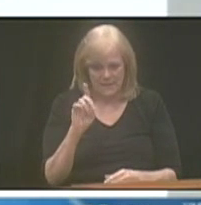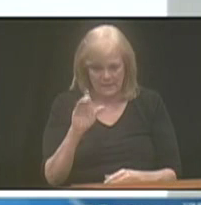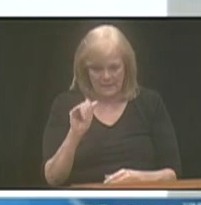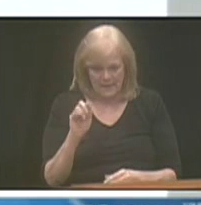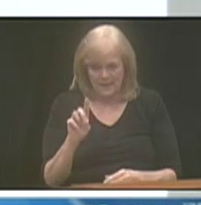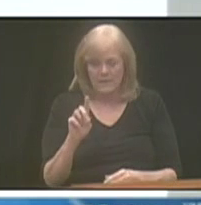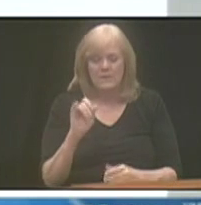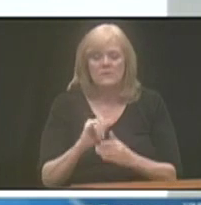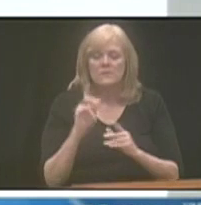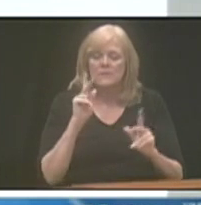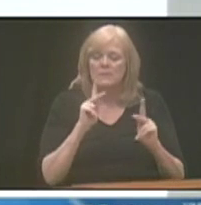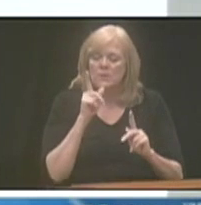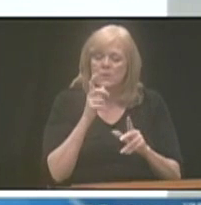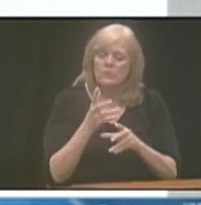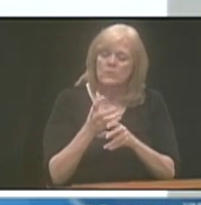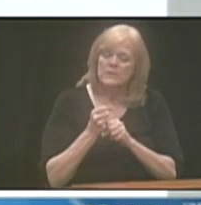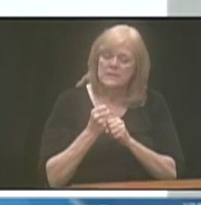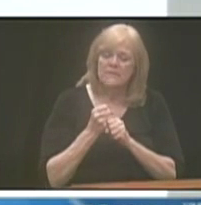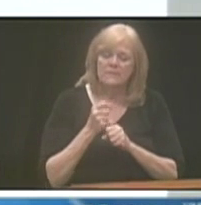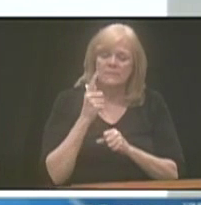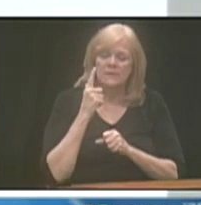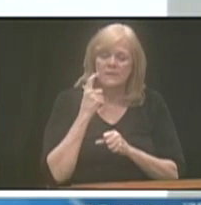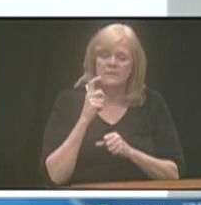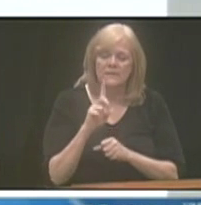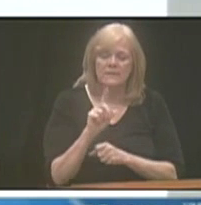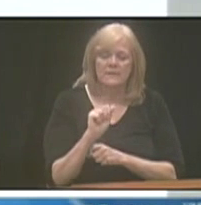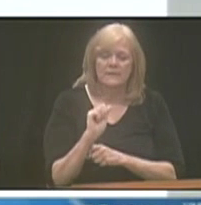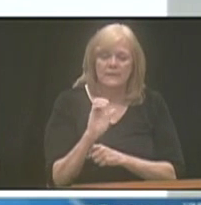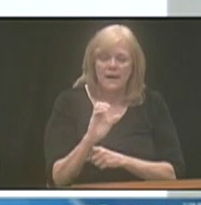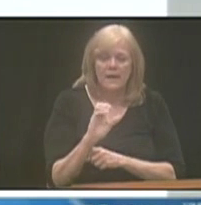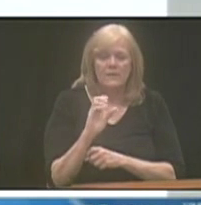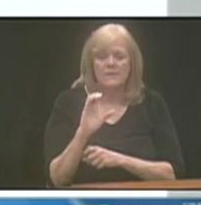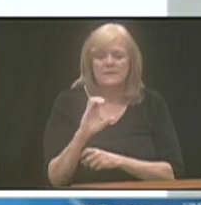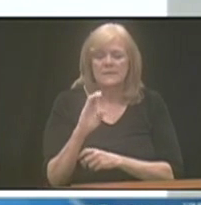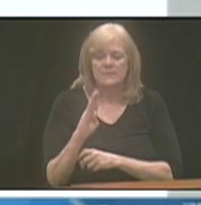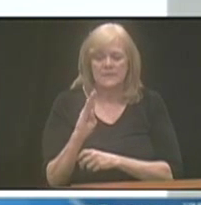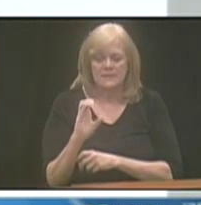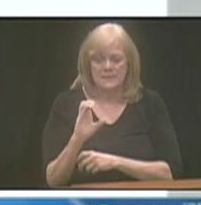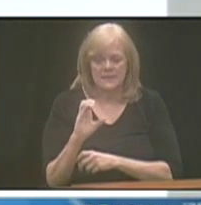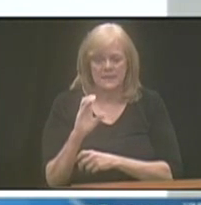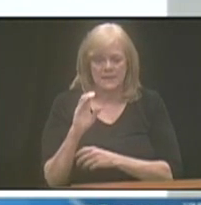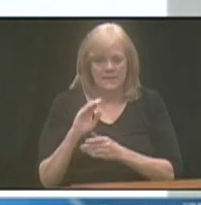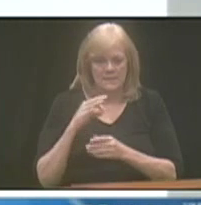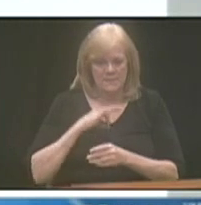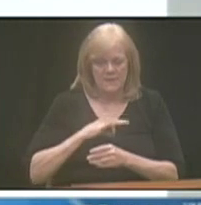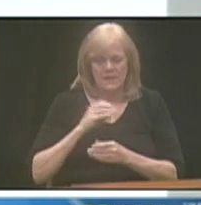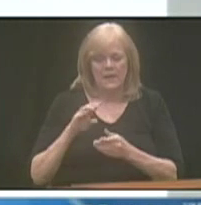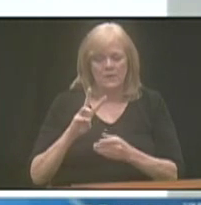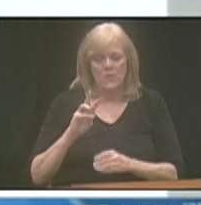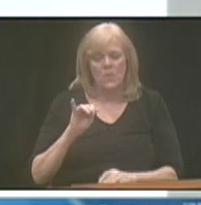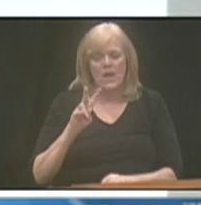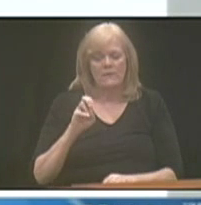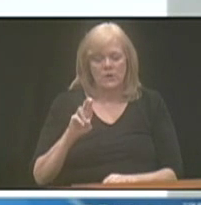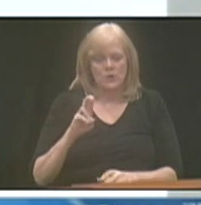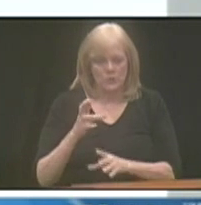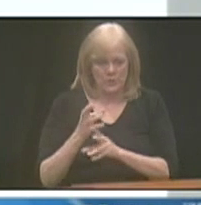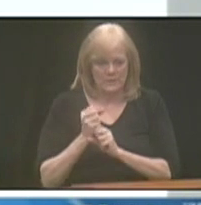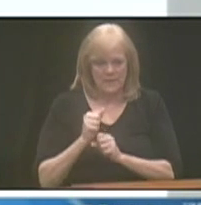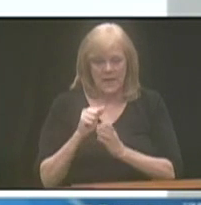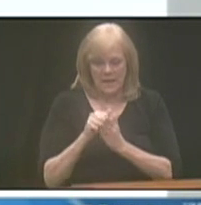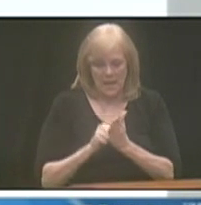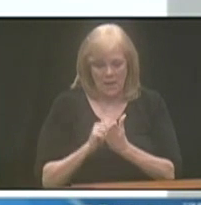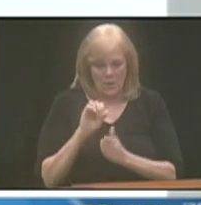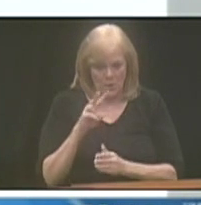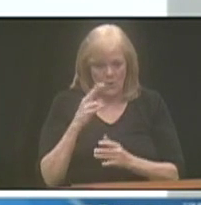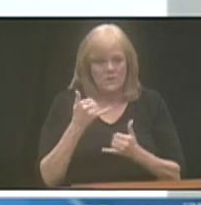includes individuals who receive Medicaid because of DAC or CDB benefits and waiver recipients. Account owners